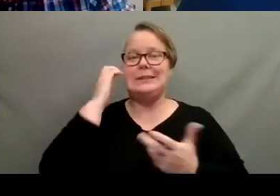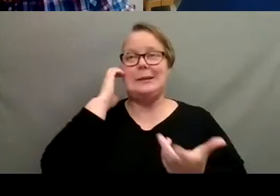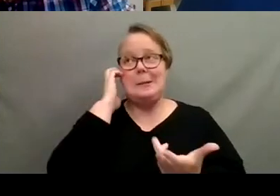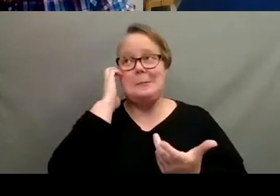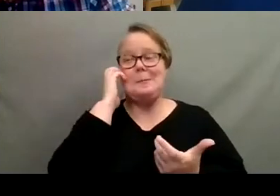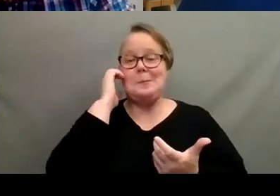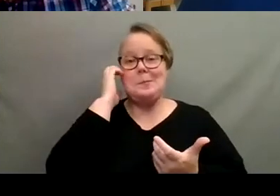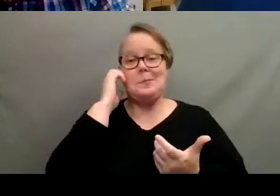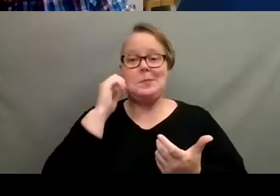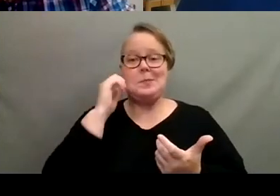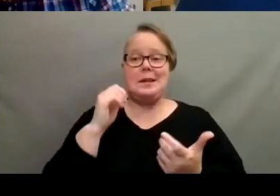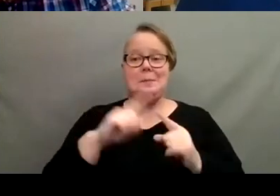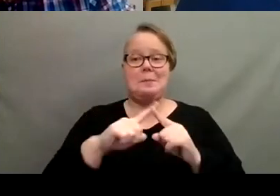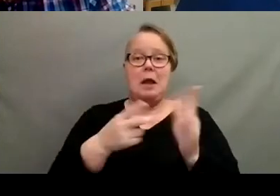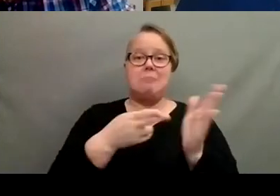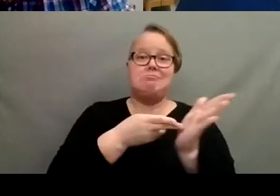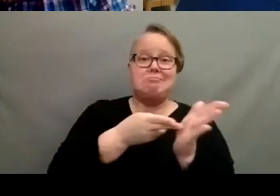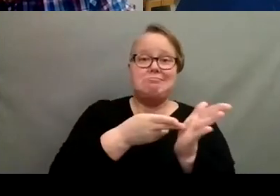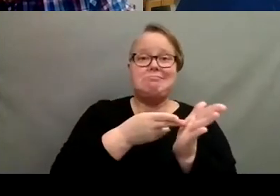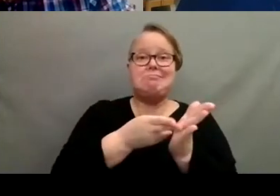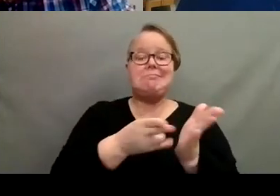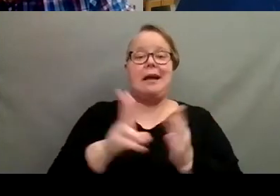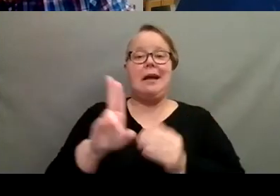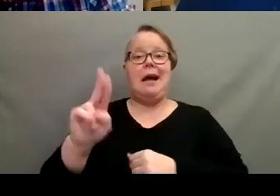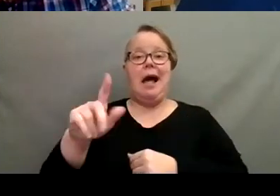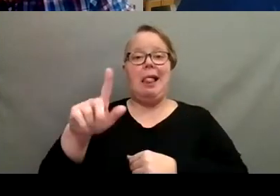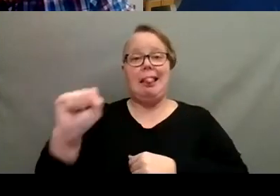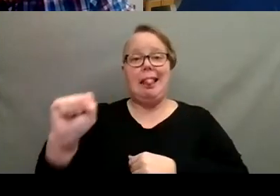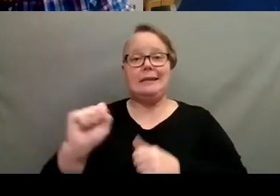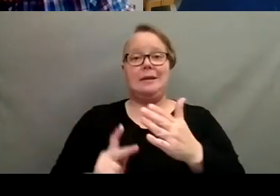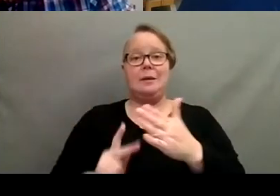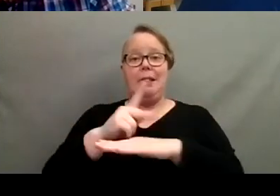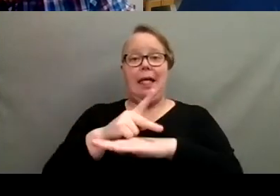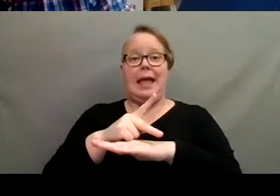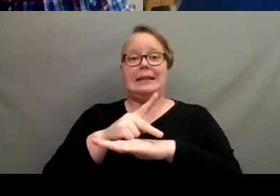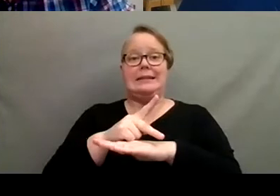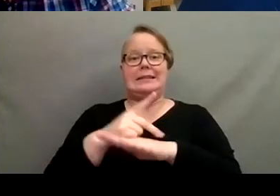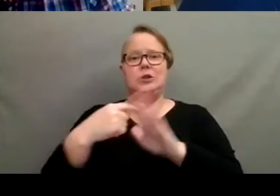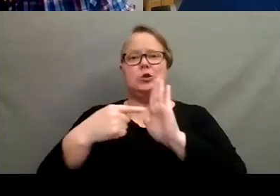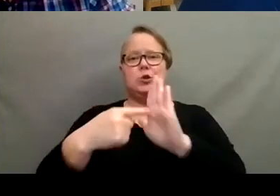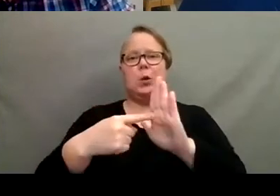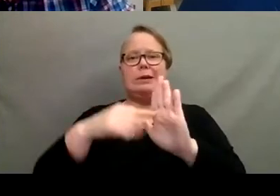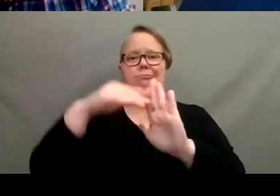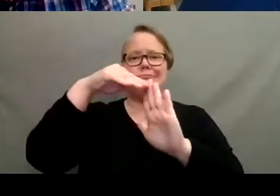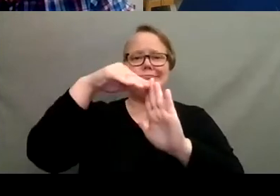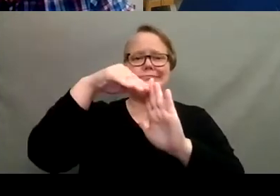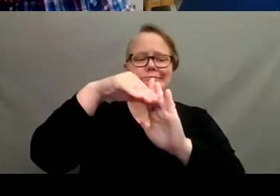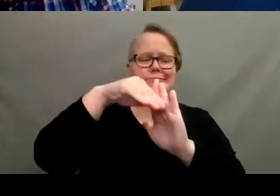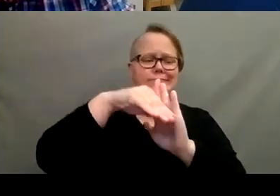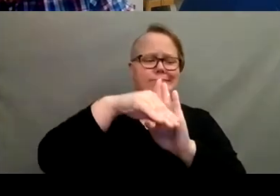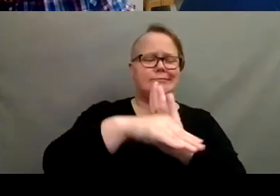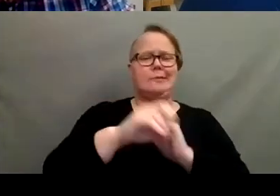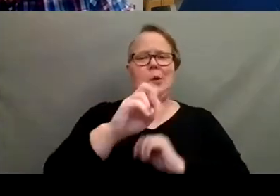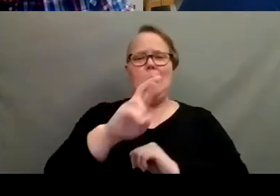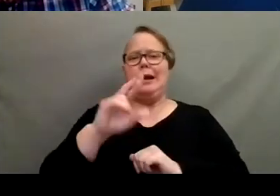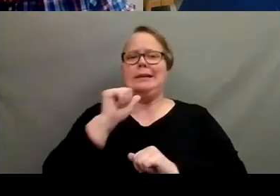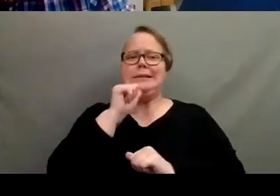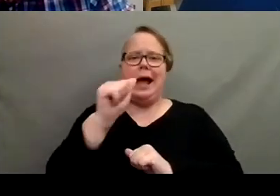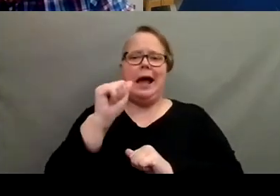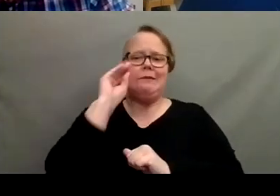To be honest, unless the plant is kind of showing decline or it's not flowering or